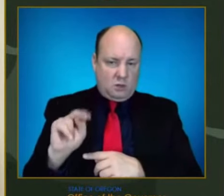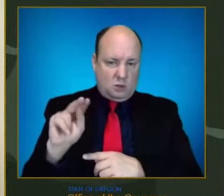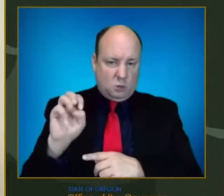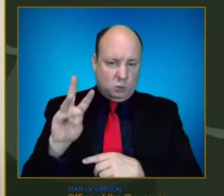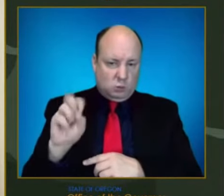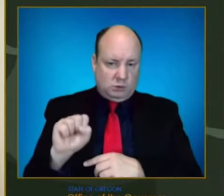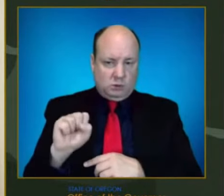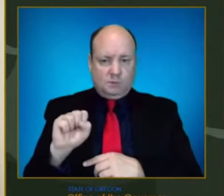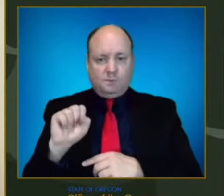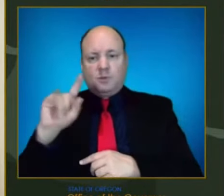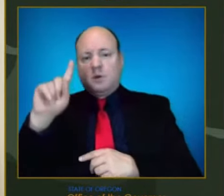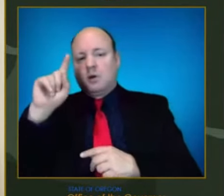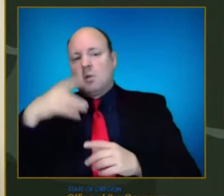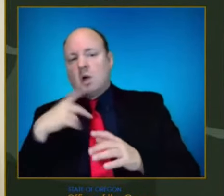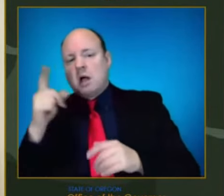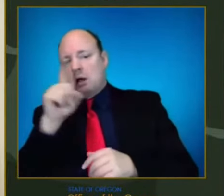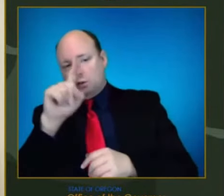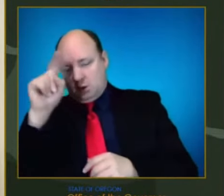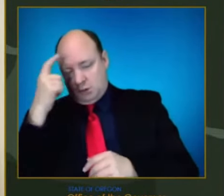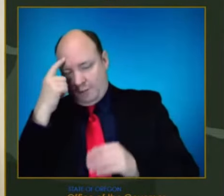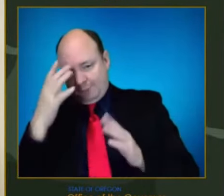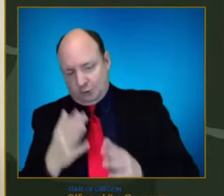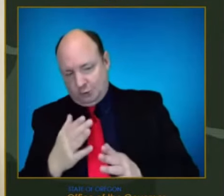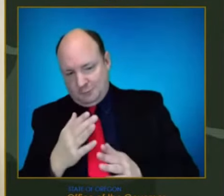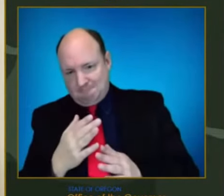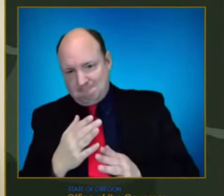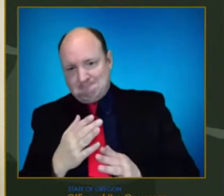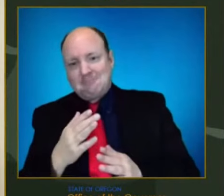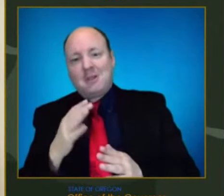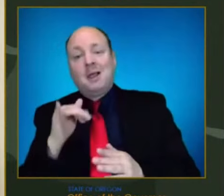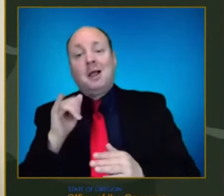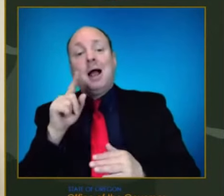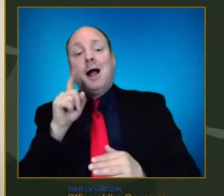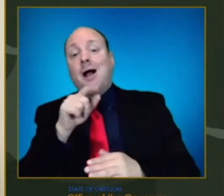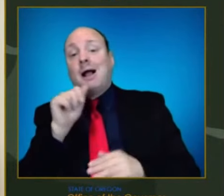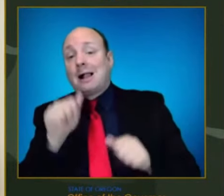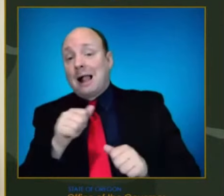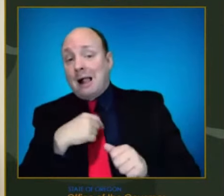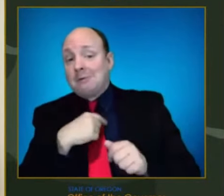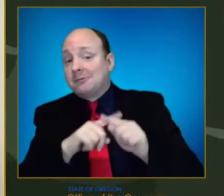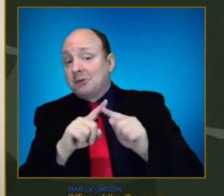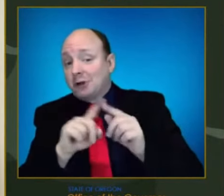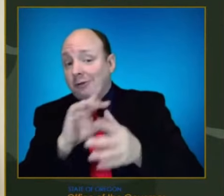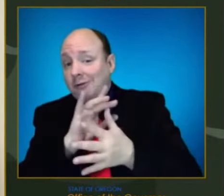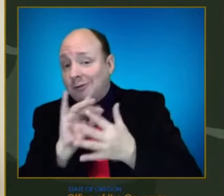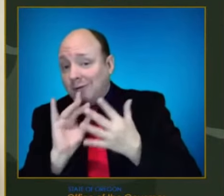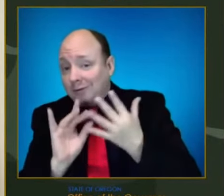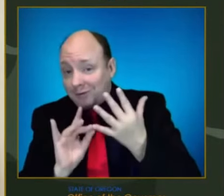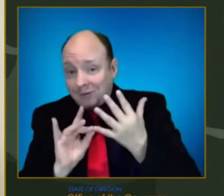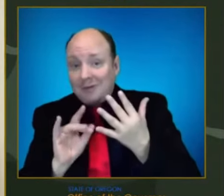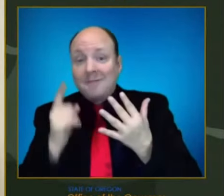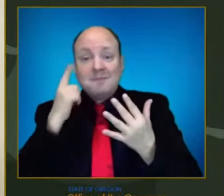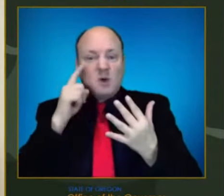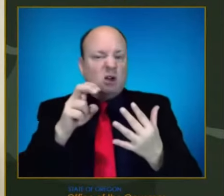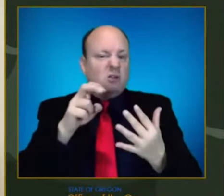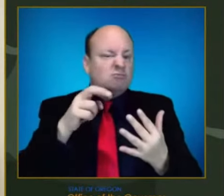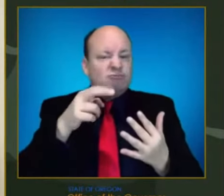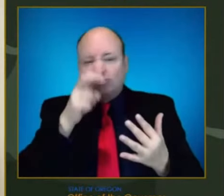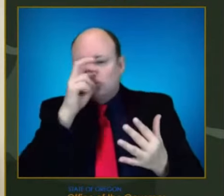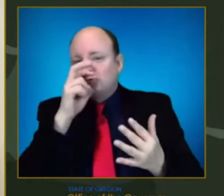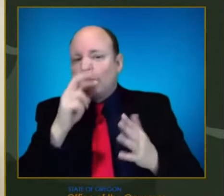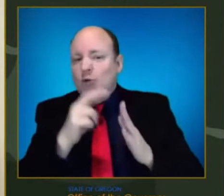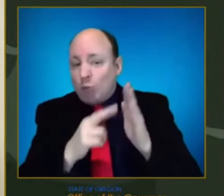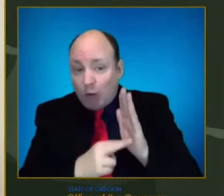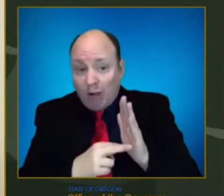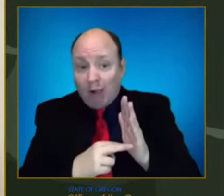I'm wanting to circle back on all options being on the table when it comes to restrictions. I do hear you saying that the focus right now is vaccines and